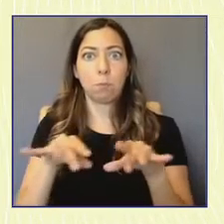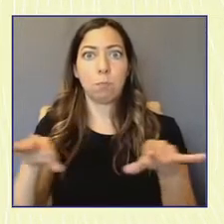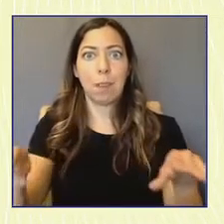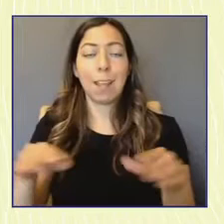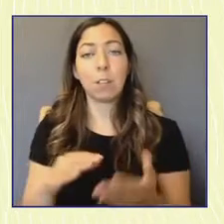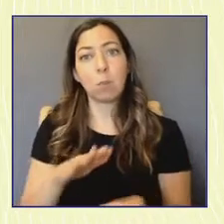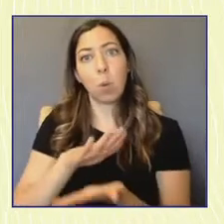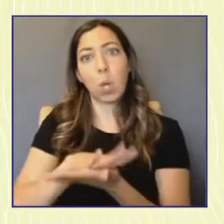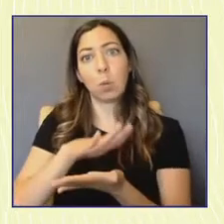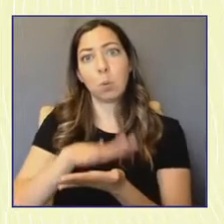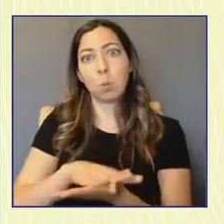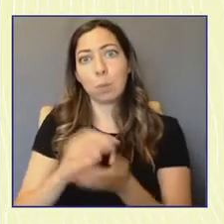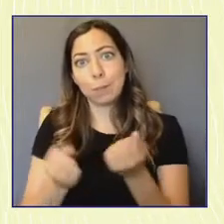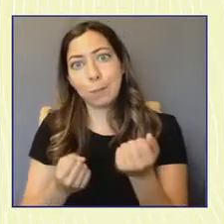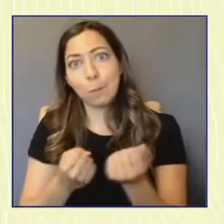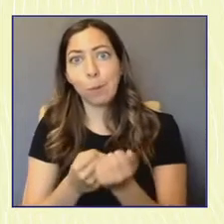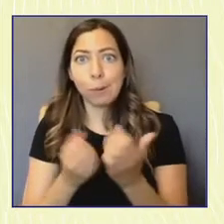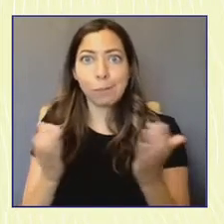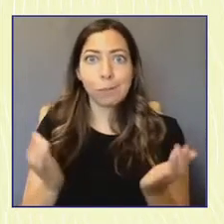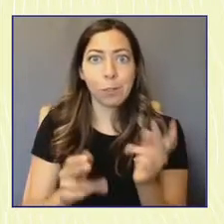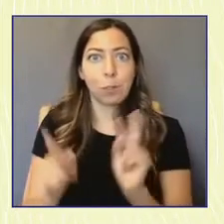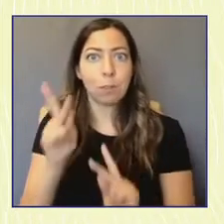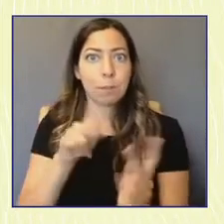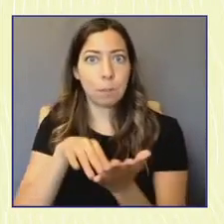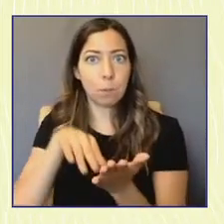to access civics education.